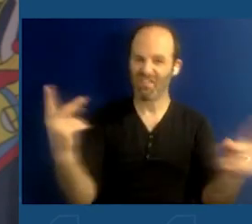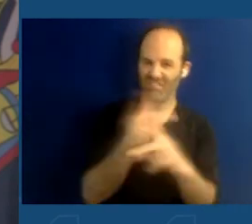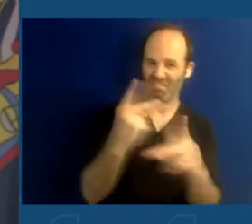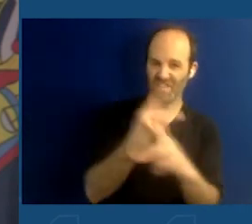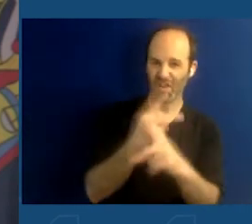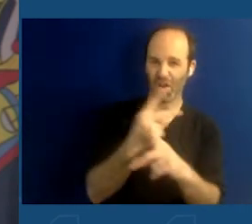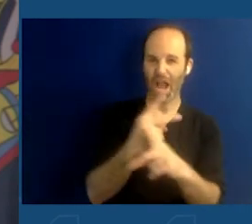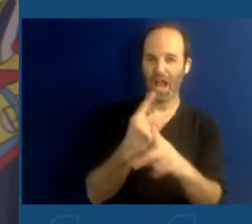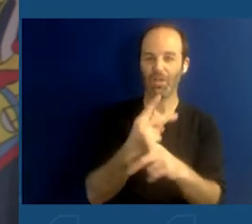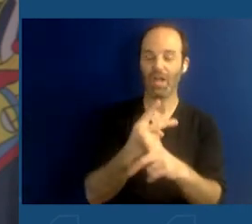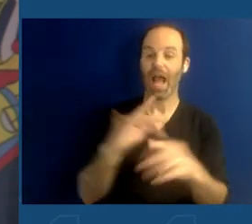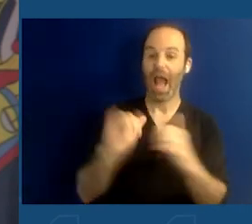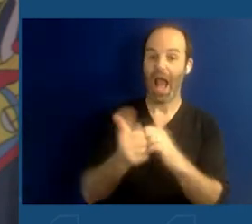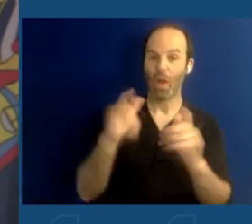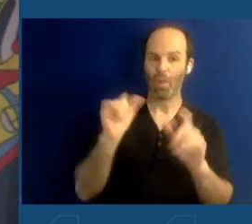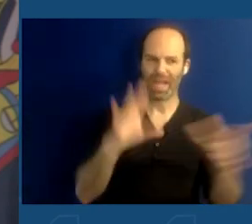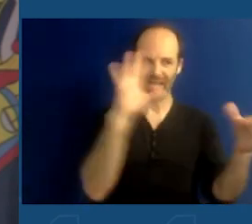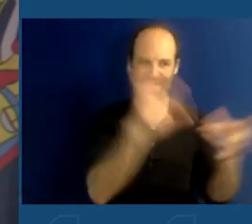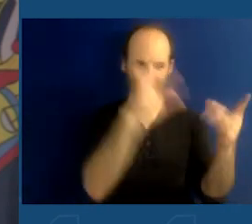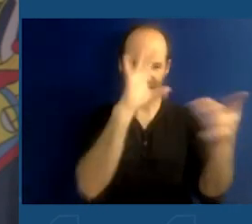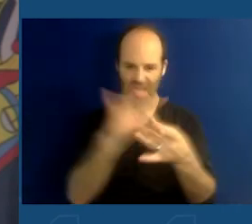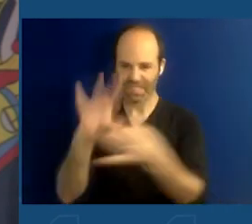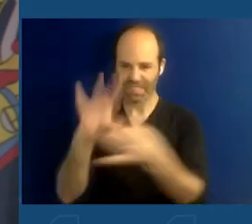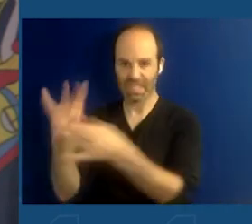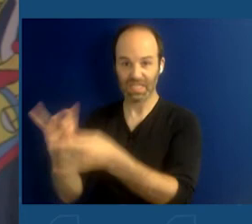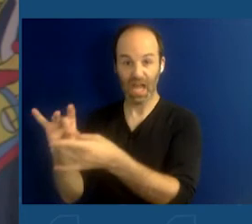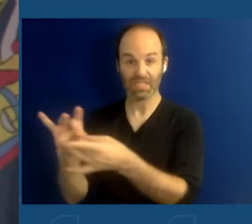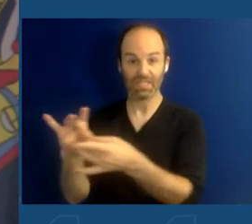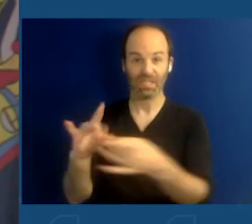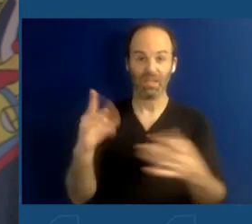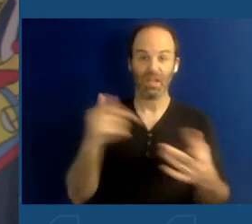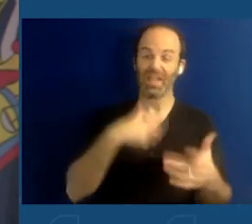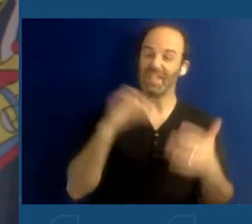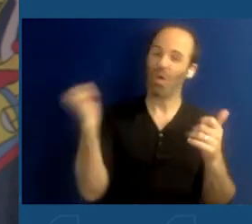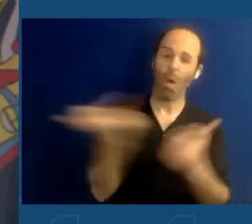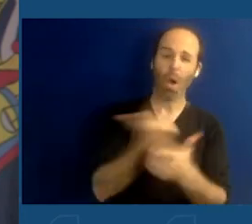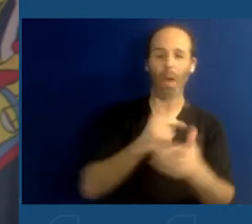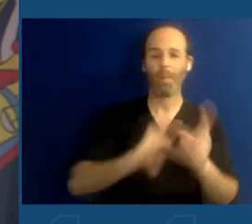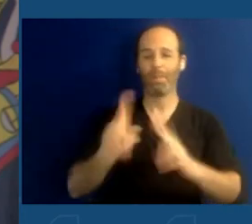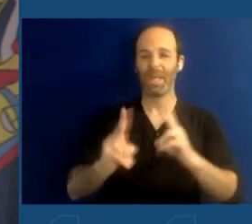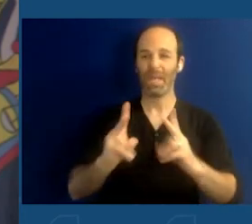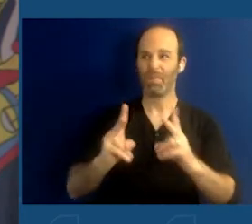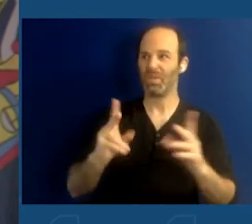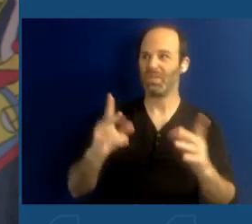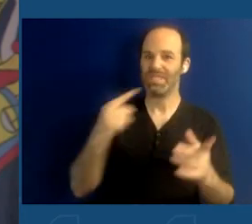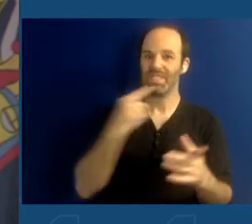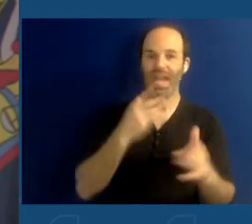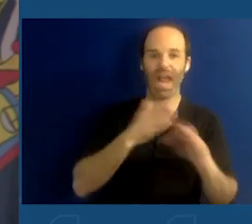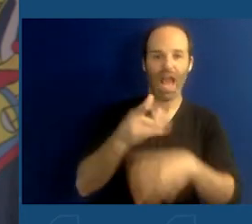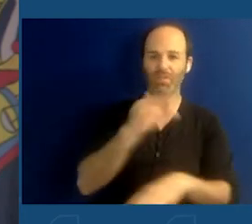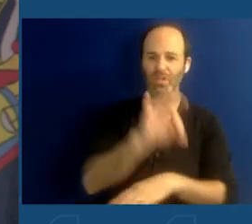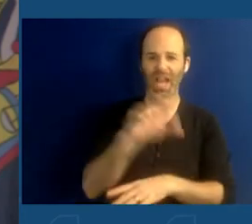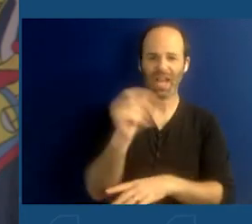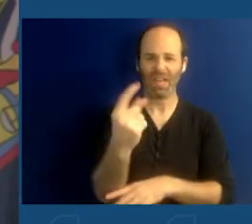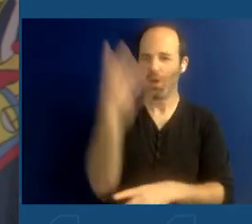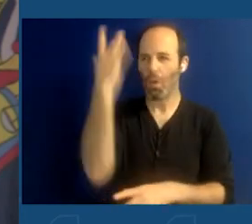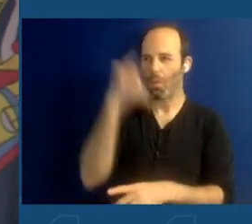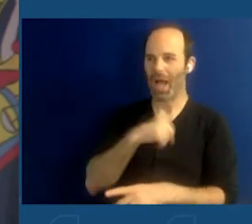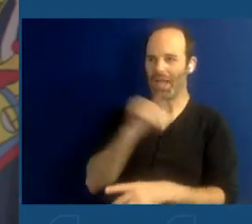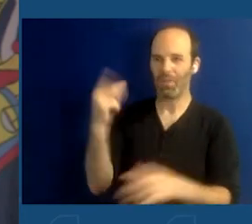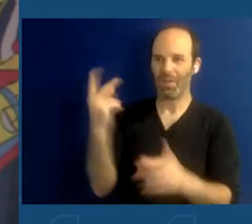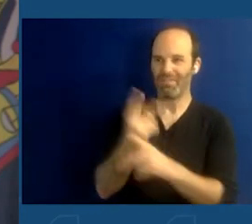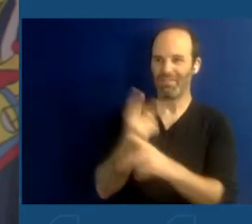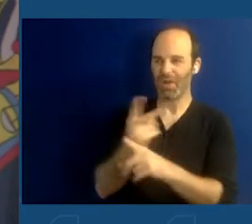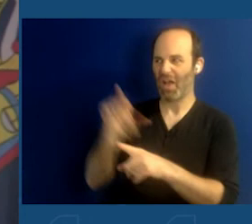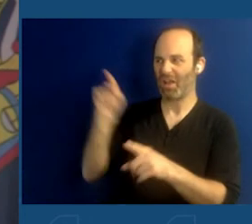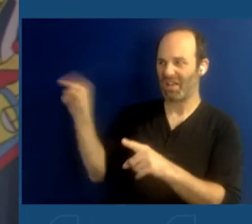said, connect the dots. That's all everybody talked about after 9-11 is why didn't we see this coming? Why didn't we connect the dots? And now